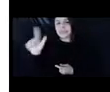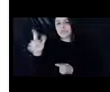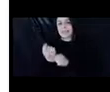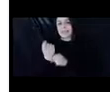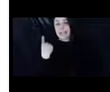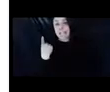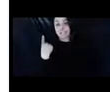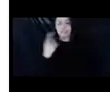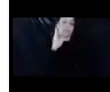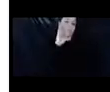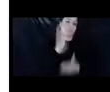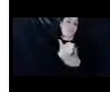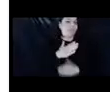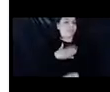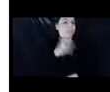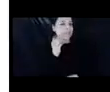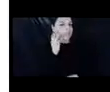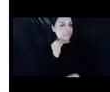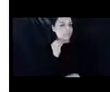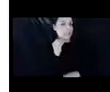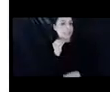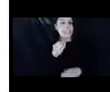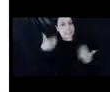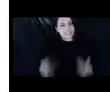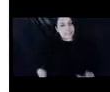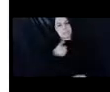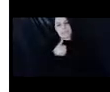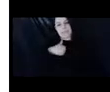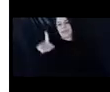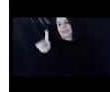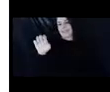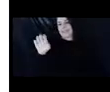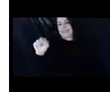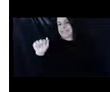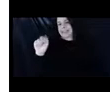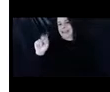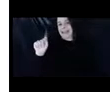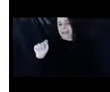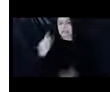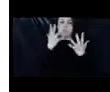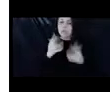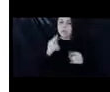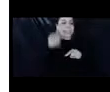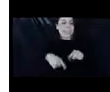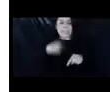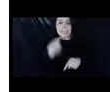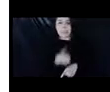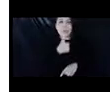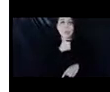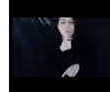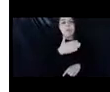a tenant in supportive housing. Um, unfortunately I cannot share the name of the supportive housing provider, which I am housed with.